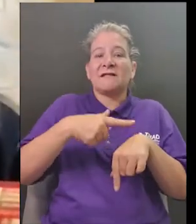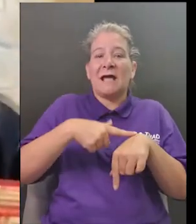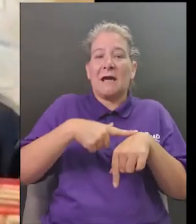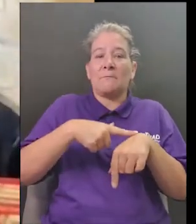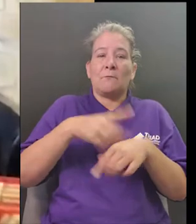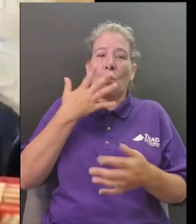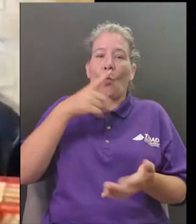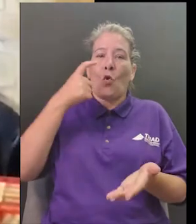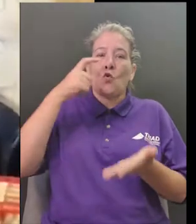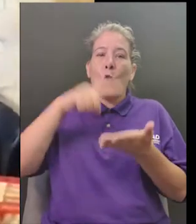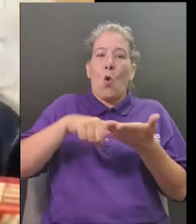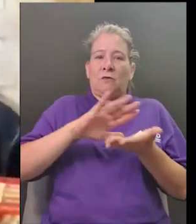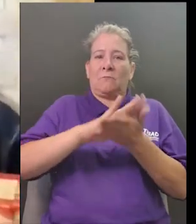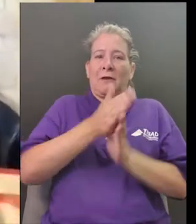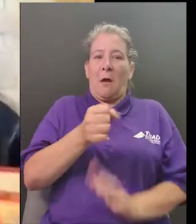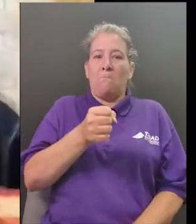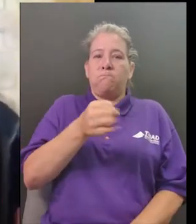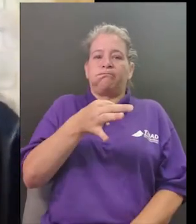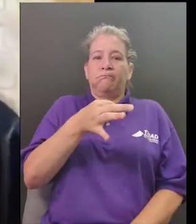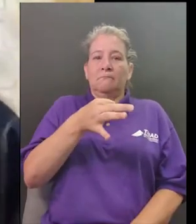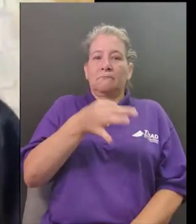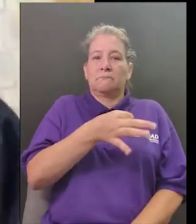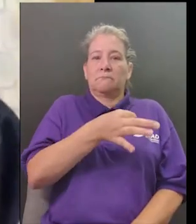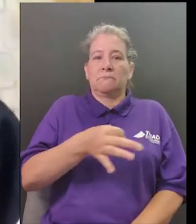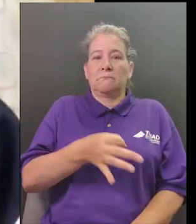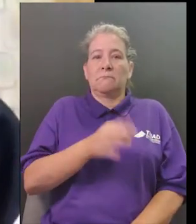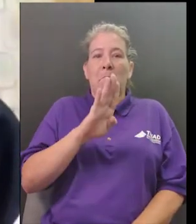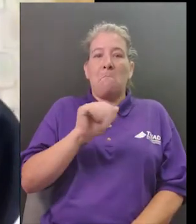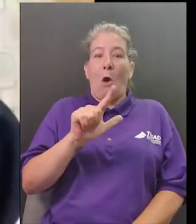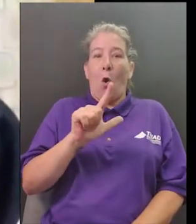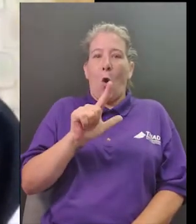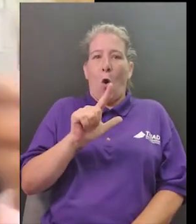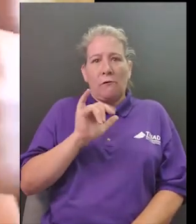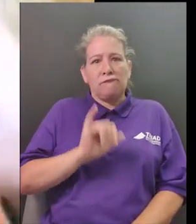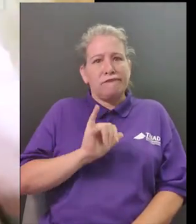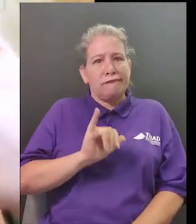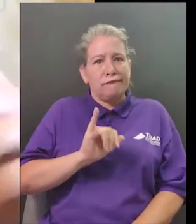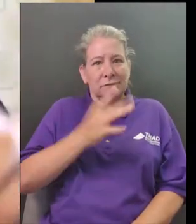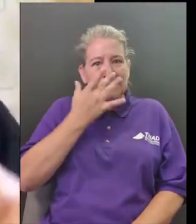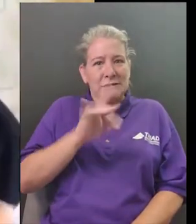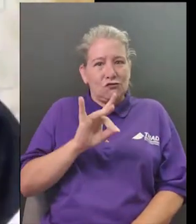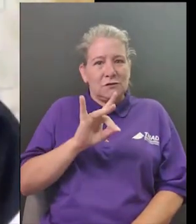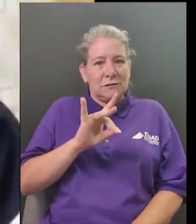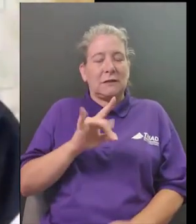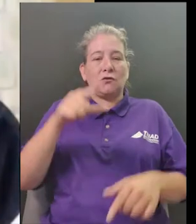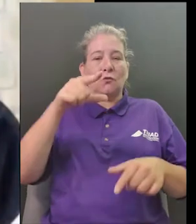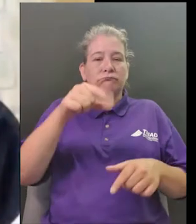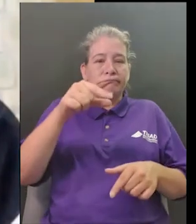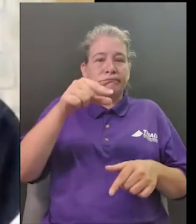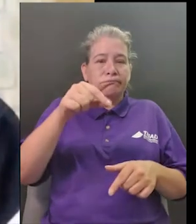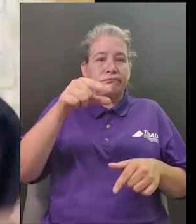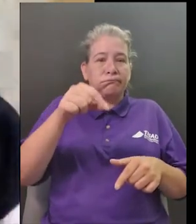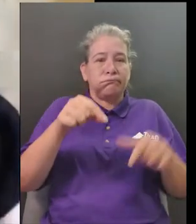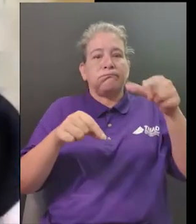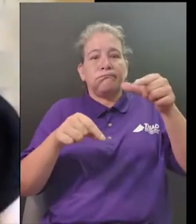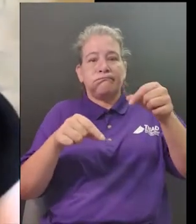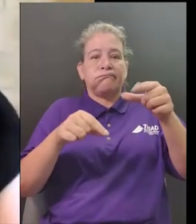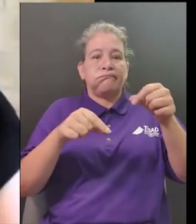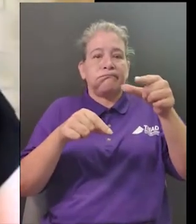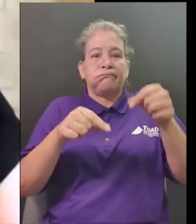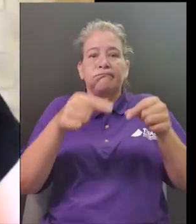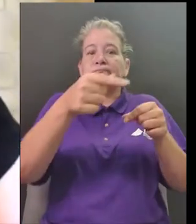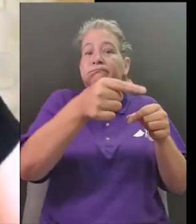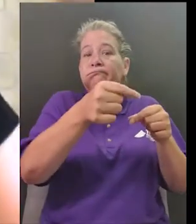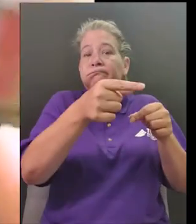see me a little bit bigger here on the screen and hopefully you can give me a thumbs up in the chat if you can so